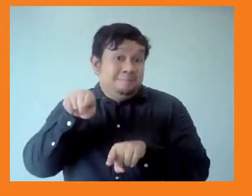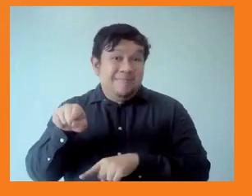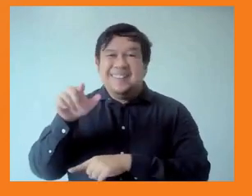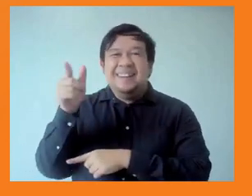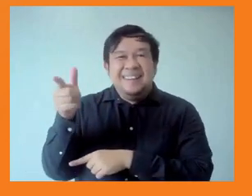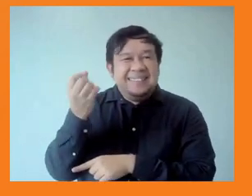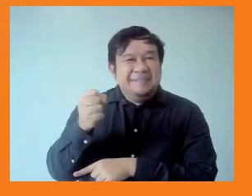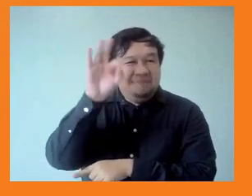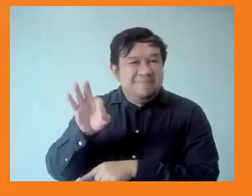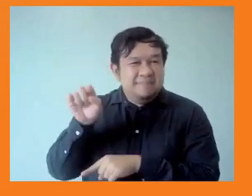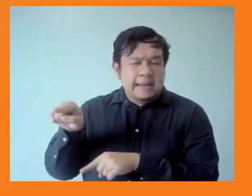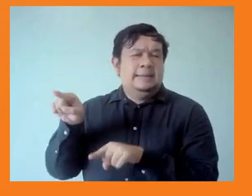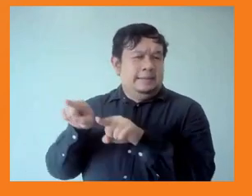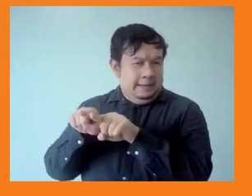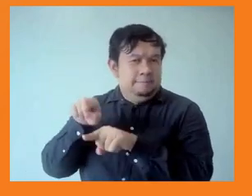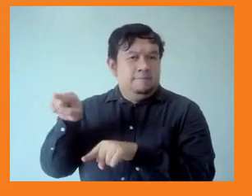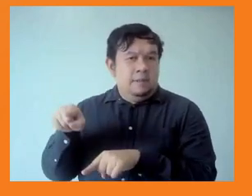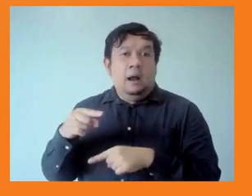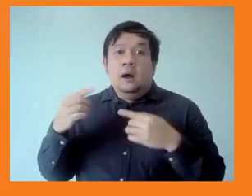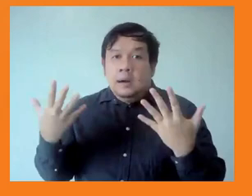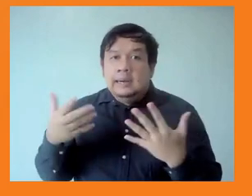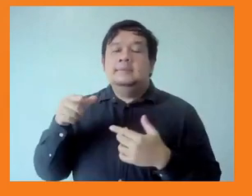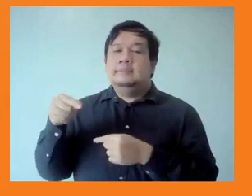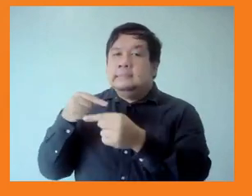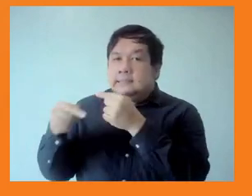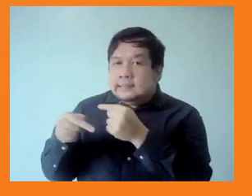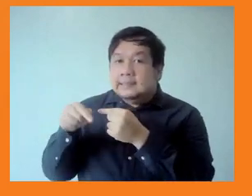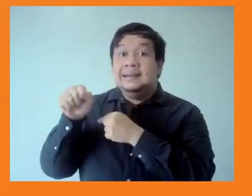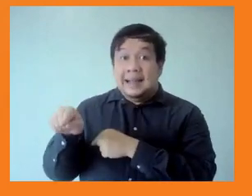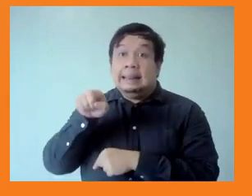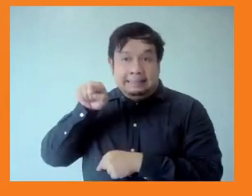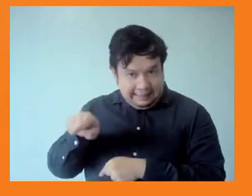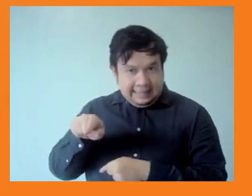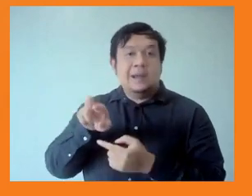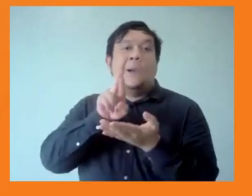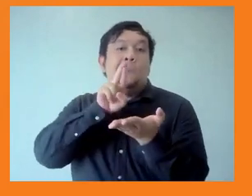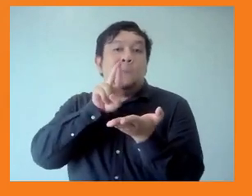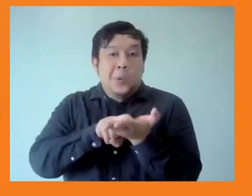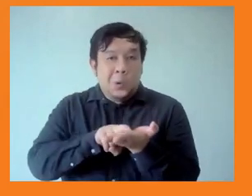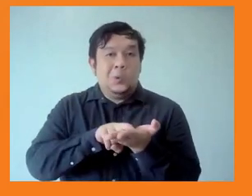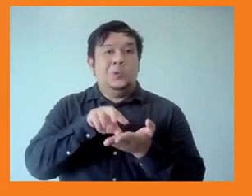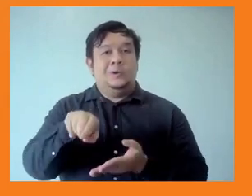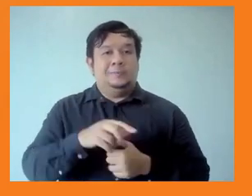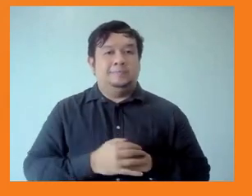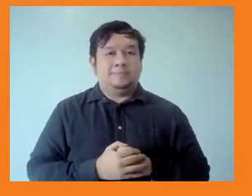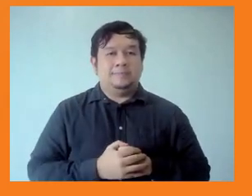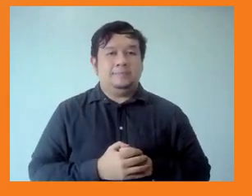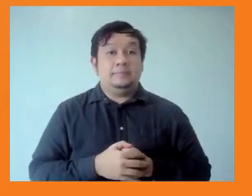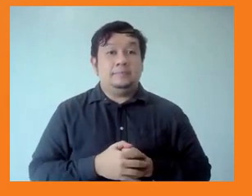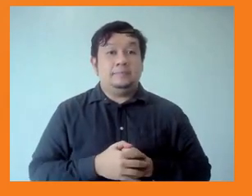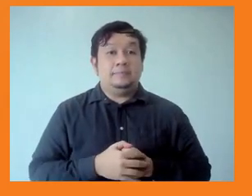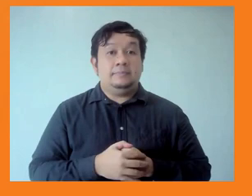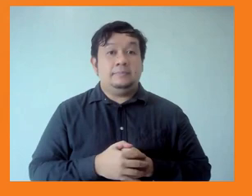to say that, as the report says, that this is in a time of economic crisis and economic solidarity.